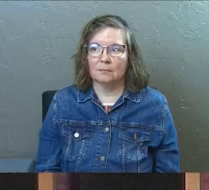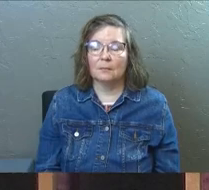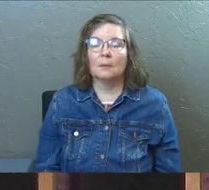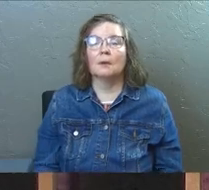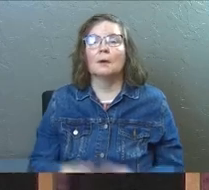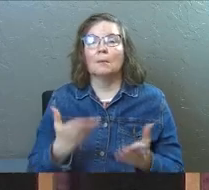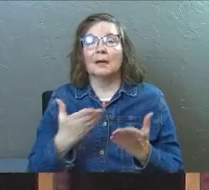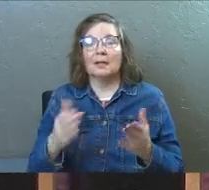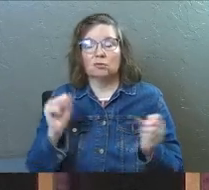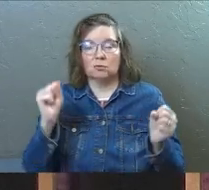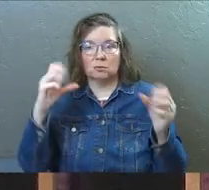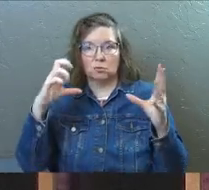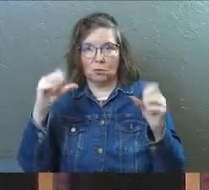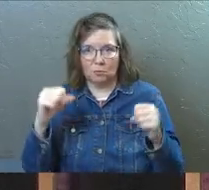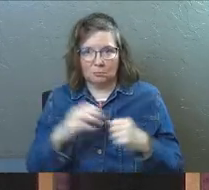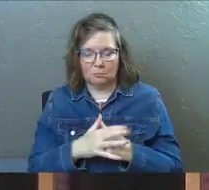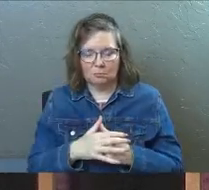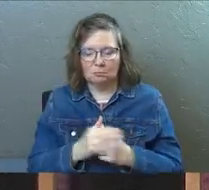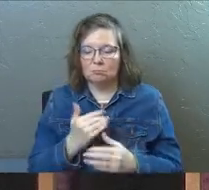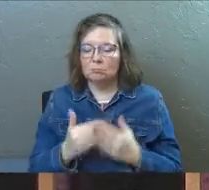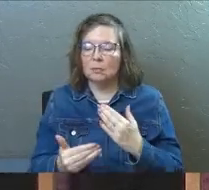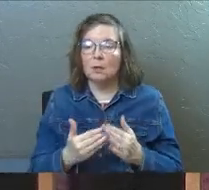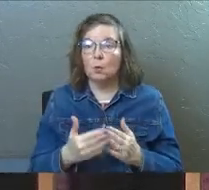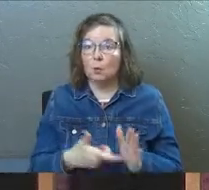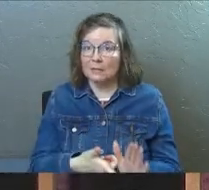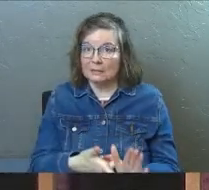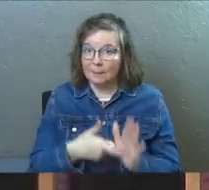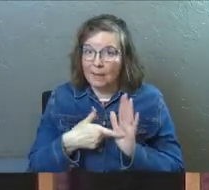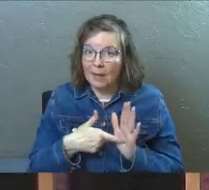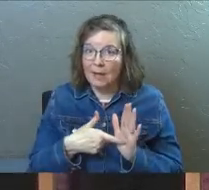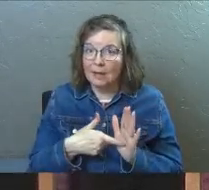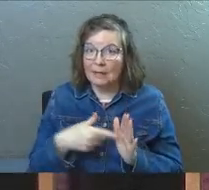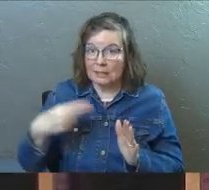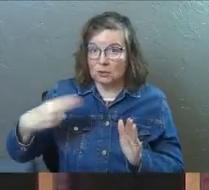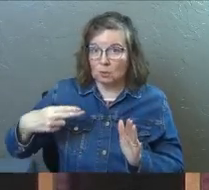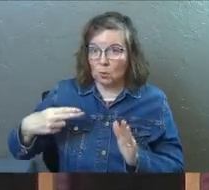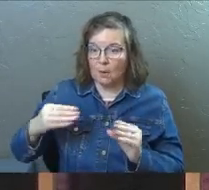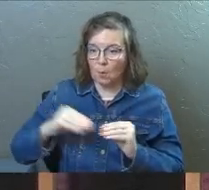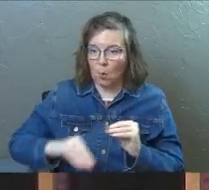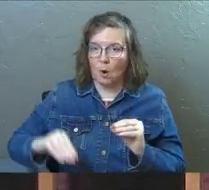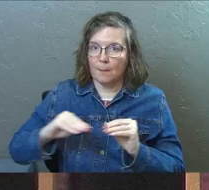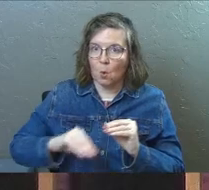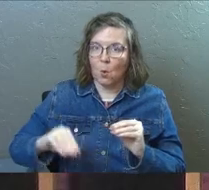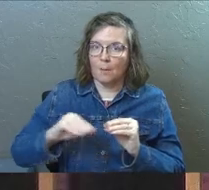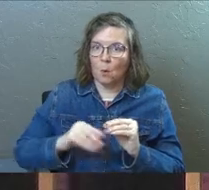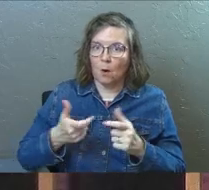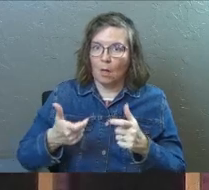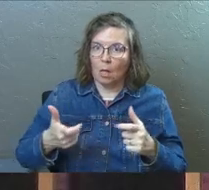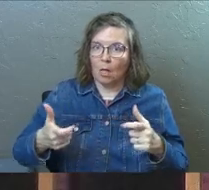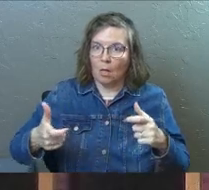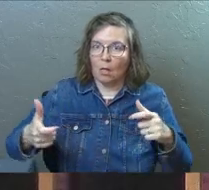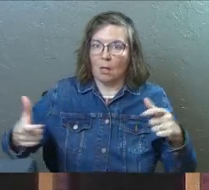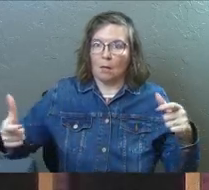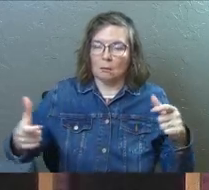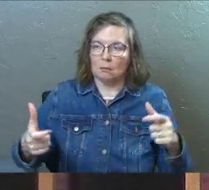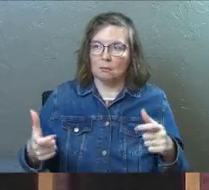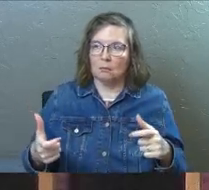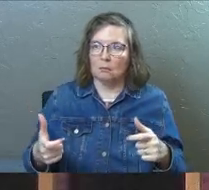But here's the shocker. Even though we demand historically more and more and more and more,